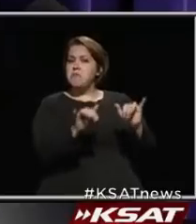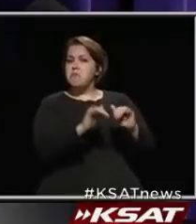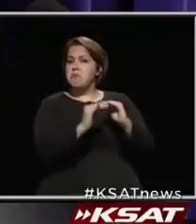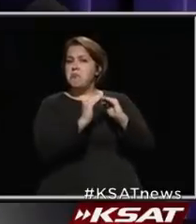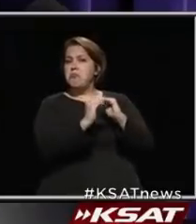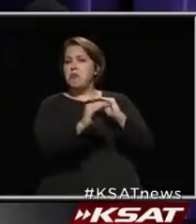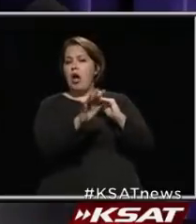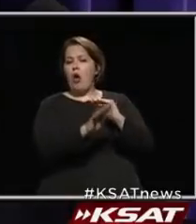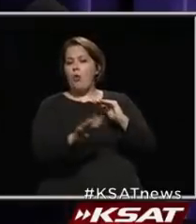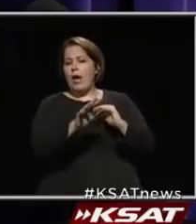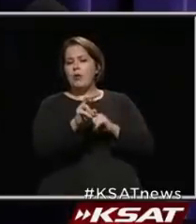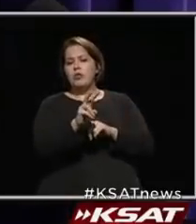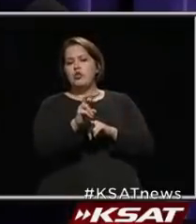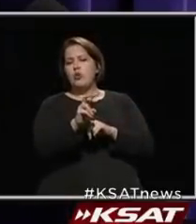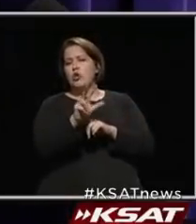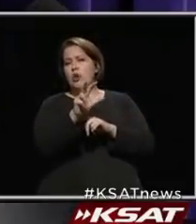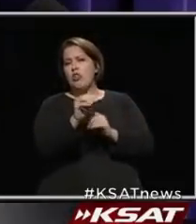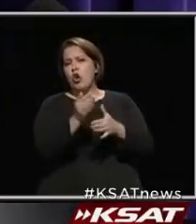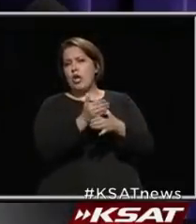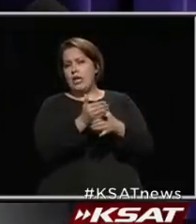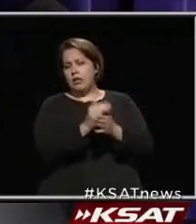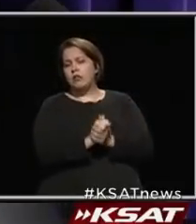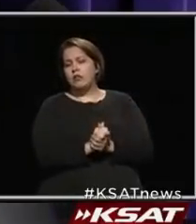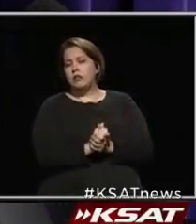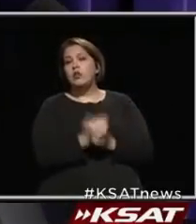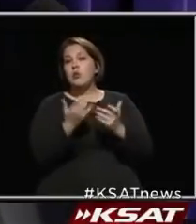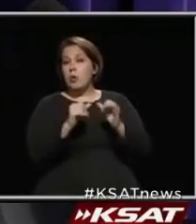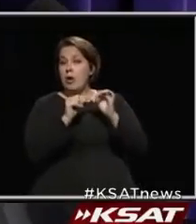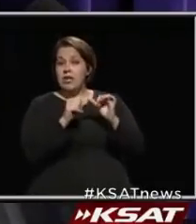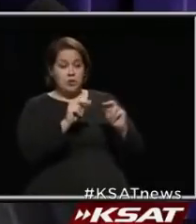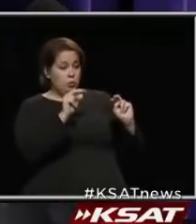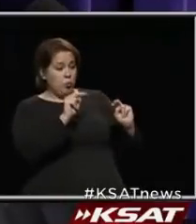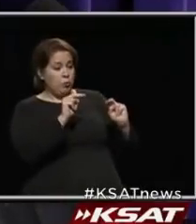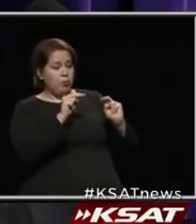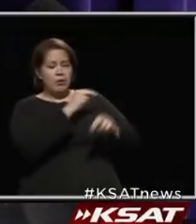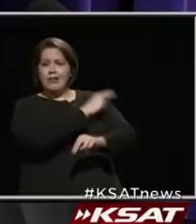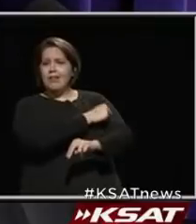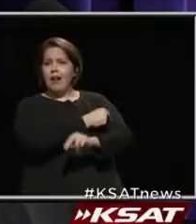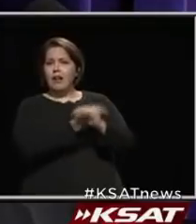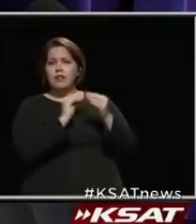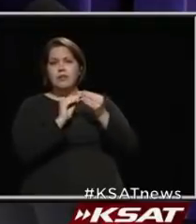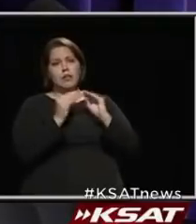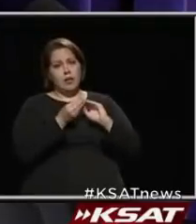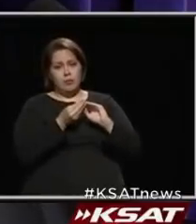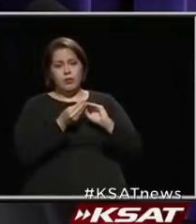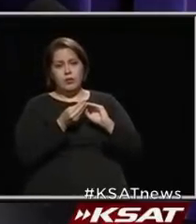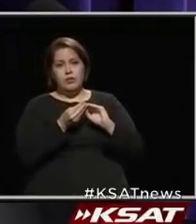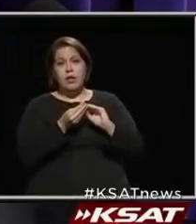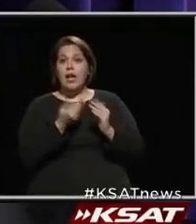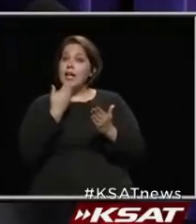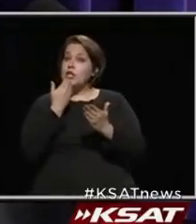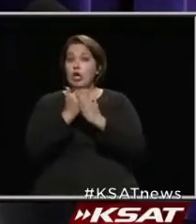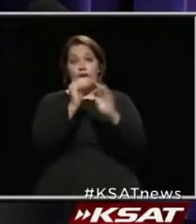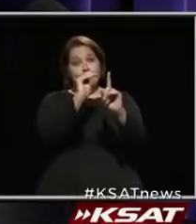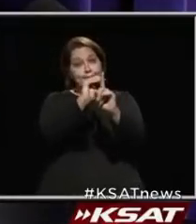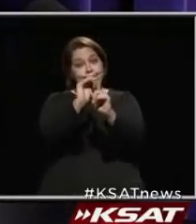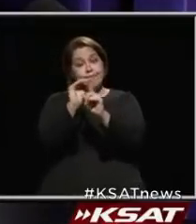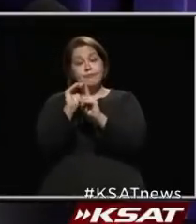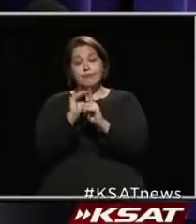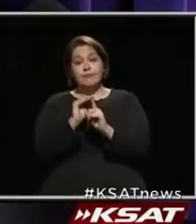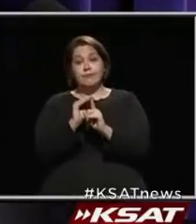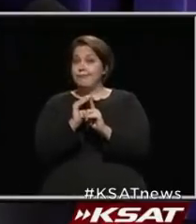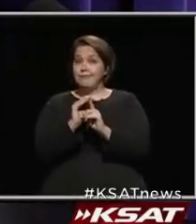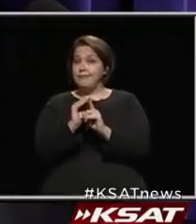that 230 range. So we want to keep an eye on the hospitalization rate. And it's a good reminder that we're